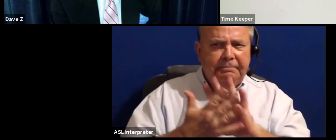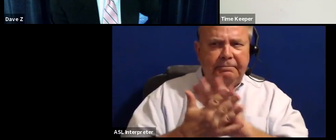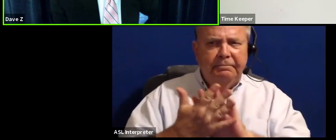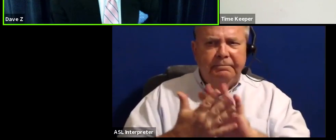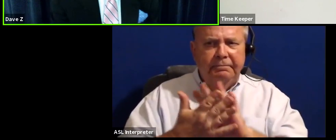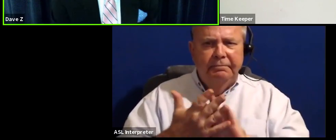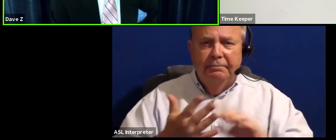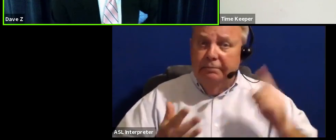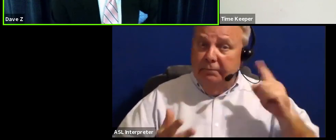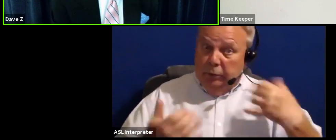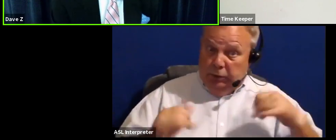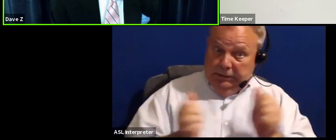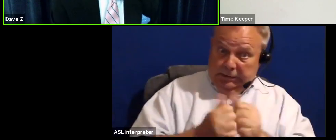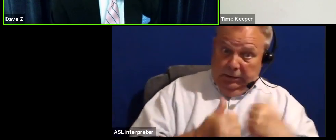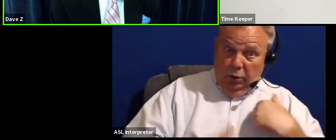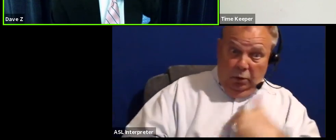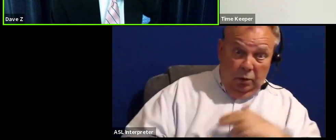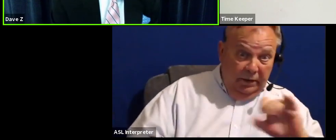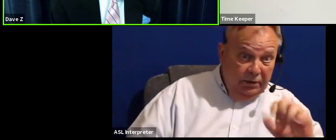Mr.